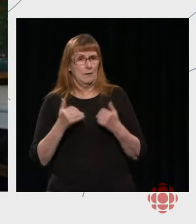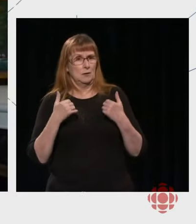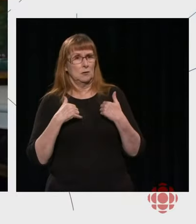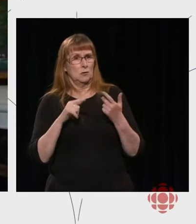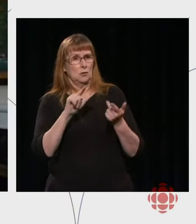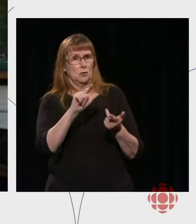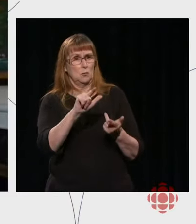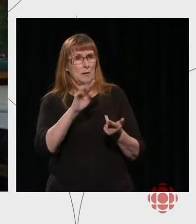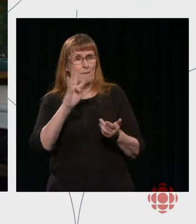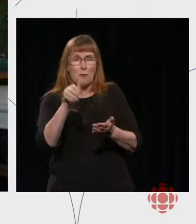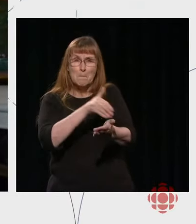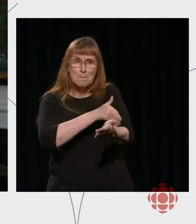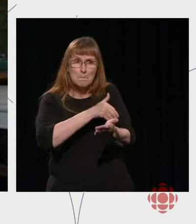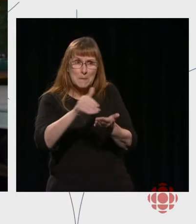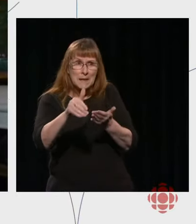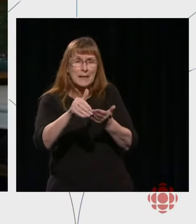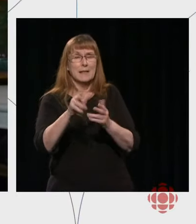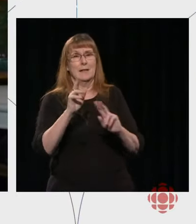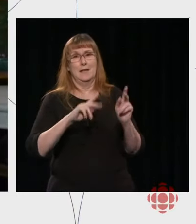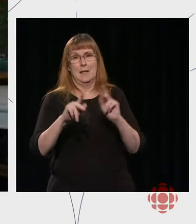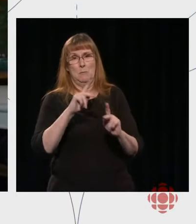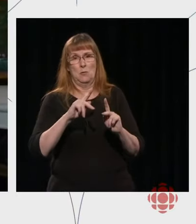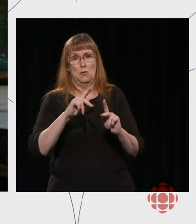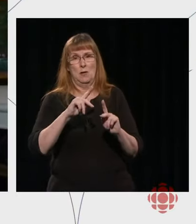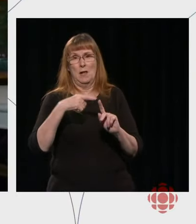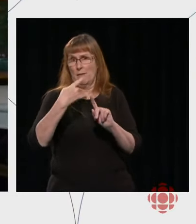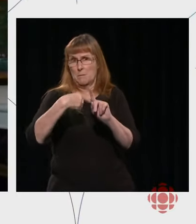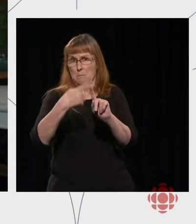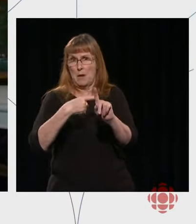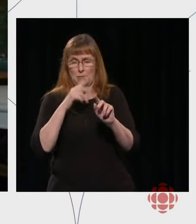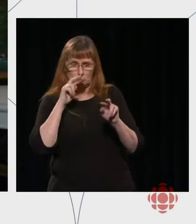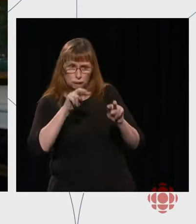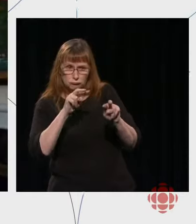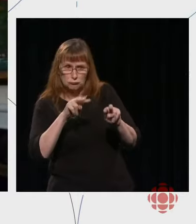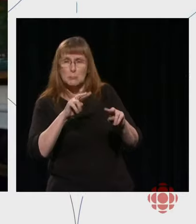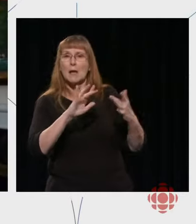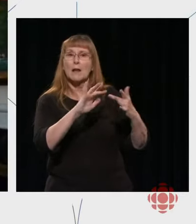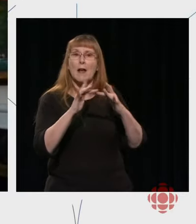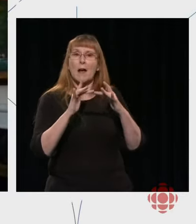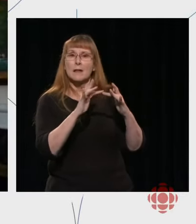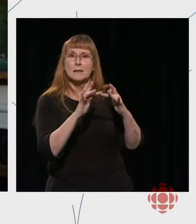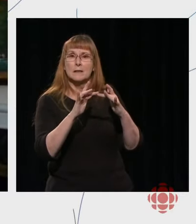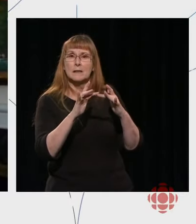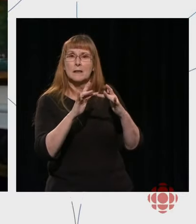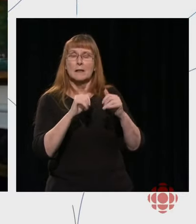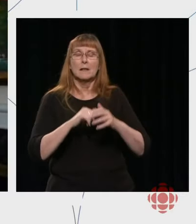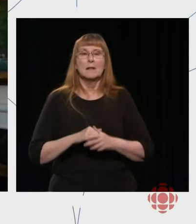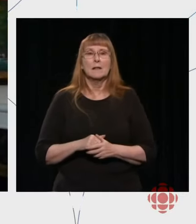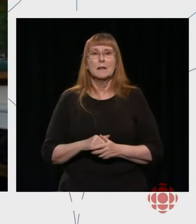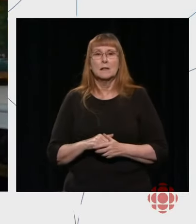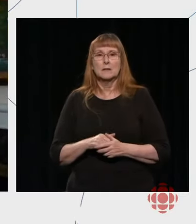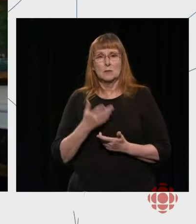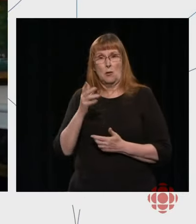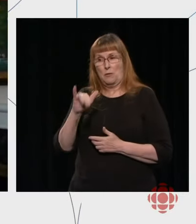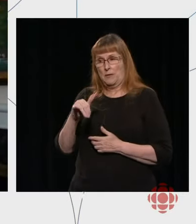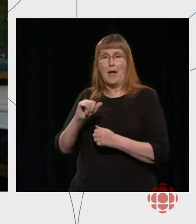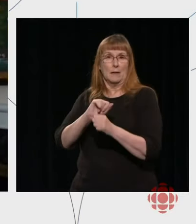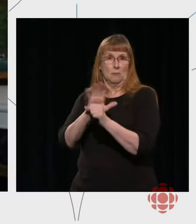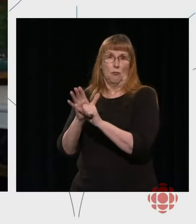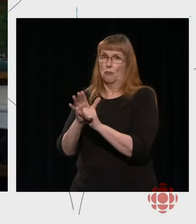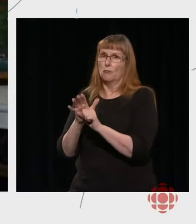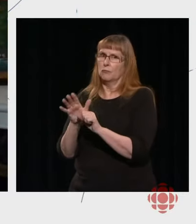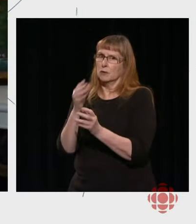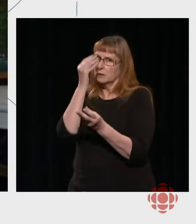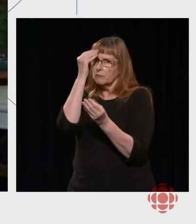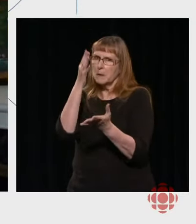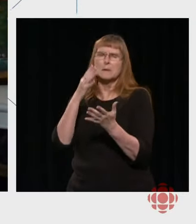And we'll keep tackling the misinformation that's out there over the coming months, especially around health and